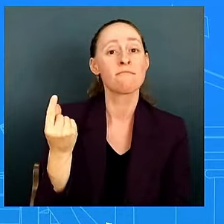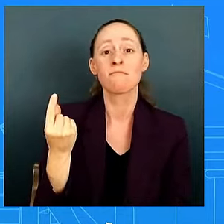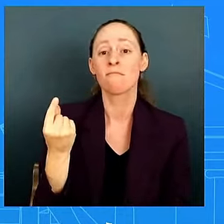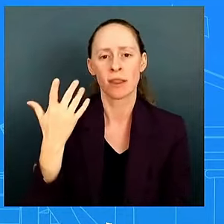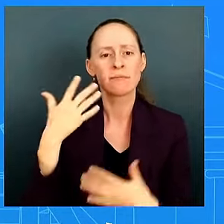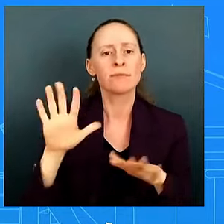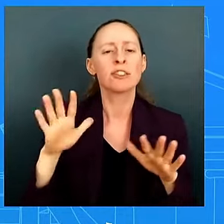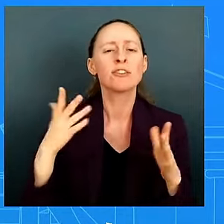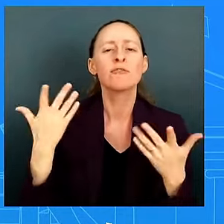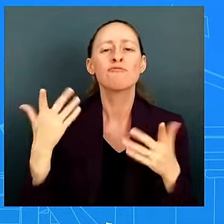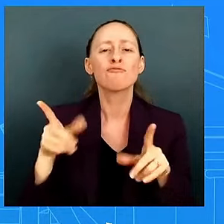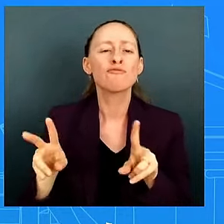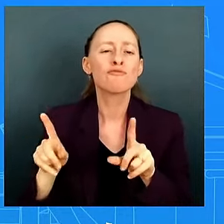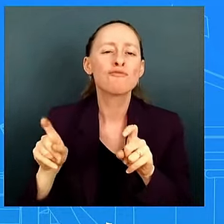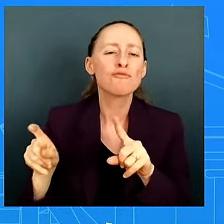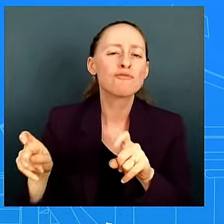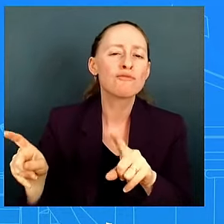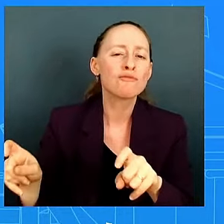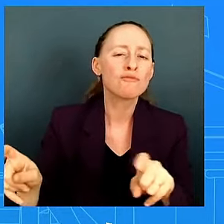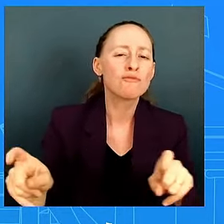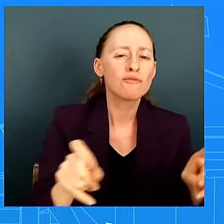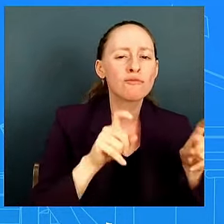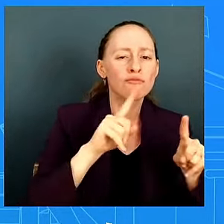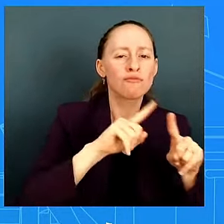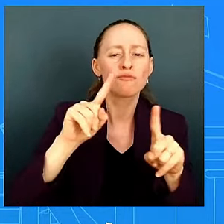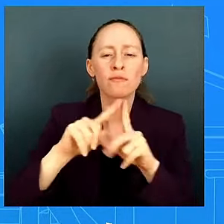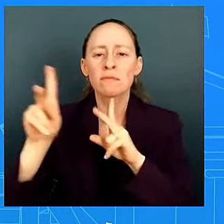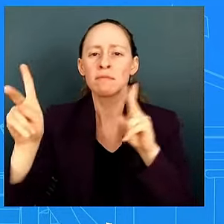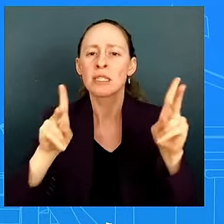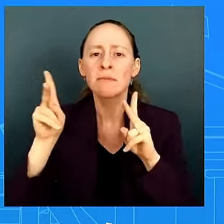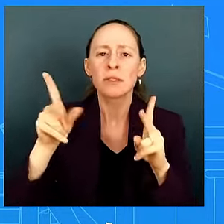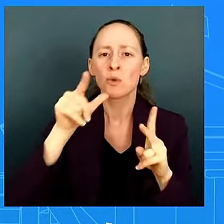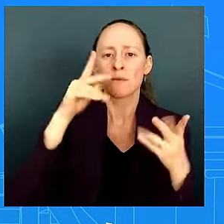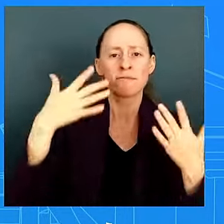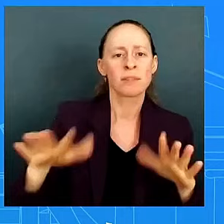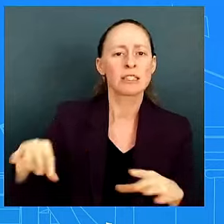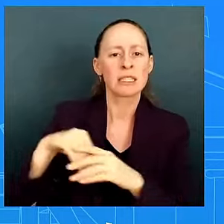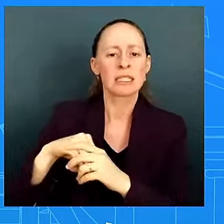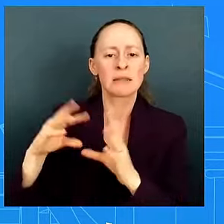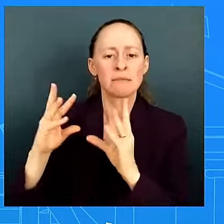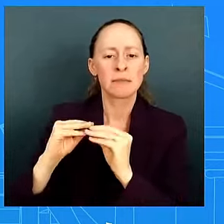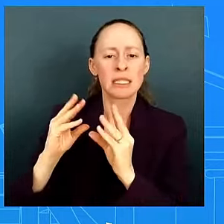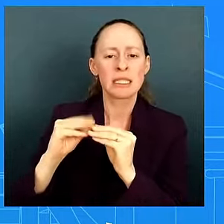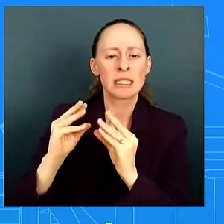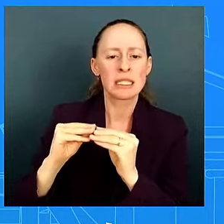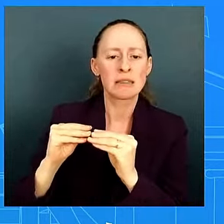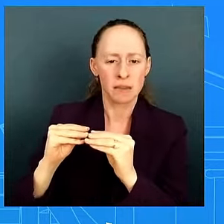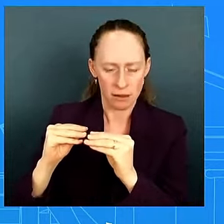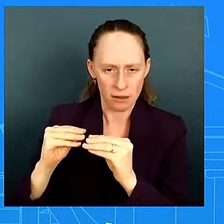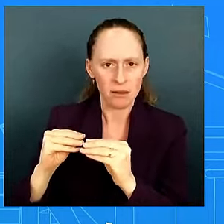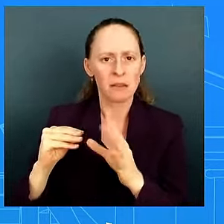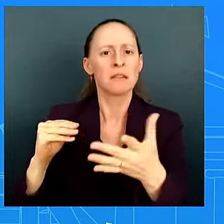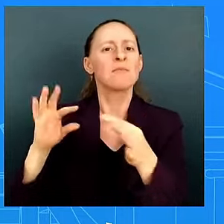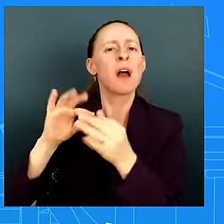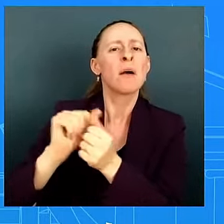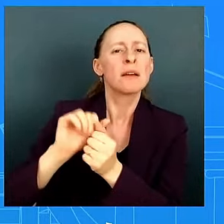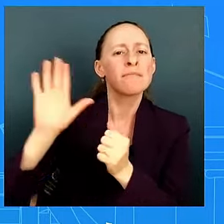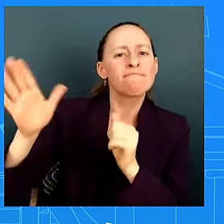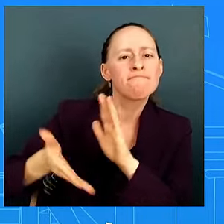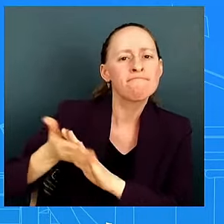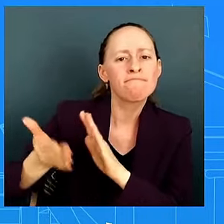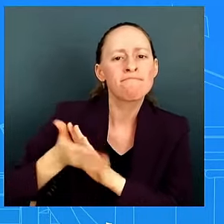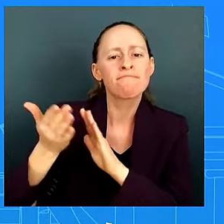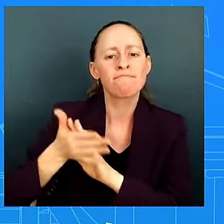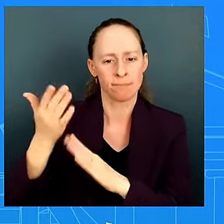and broadly approach i'm not i'm not following talking about the president's age being a factor and how's how was cheap fakes